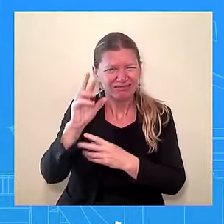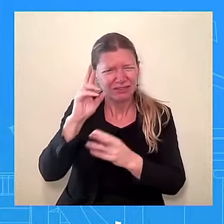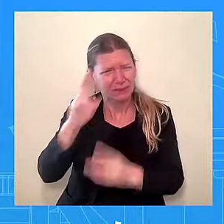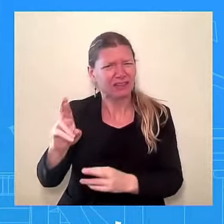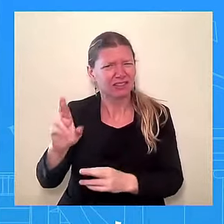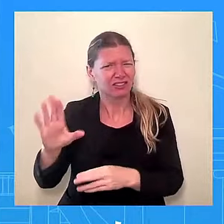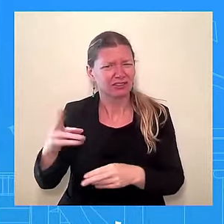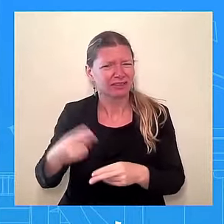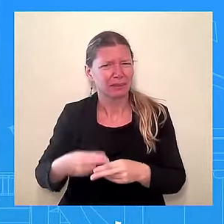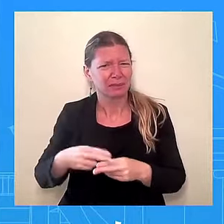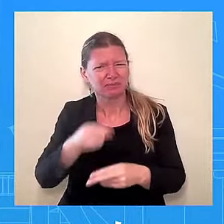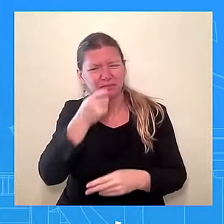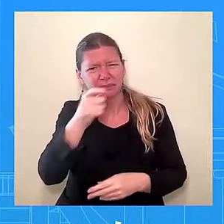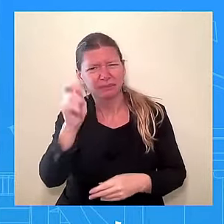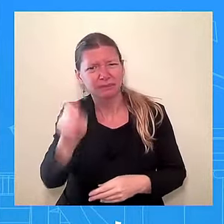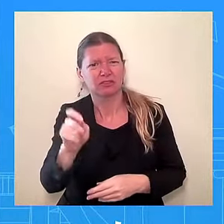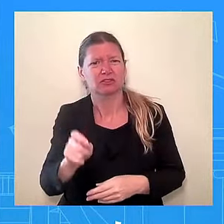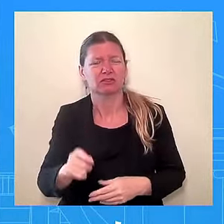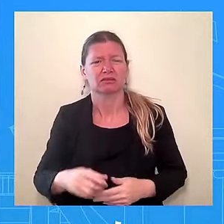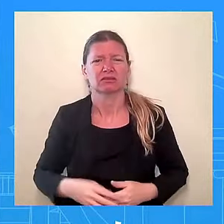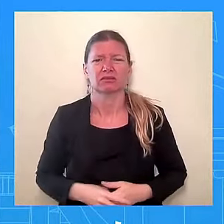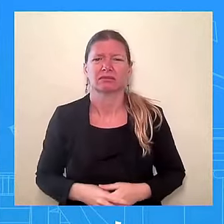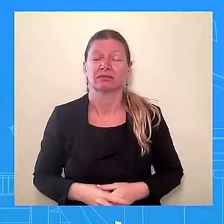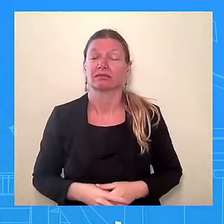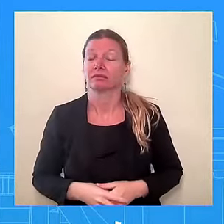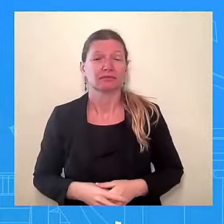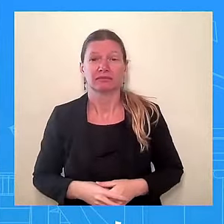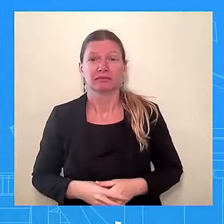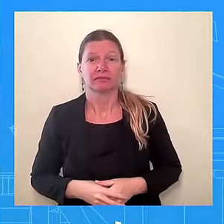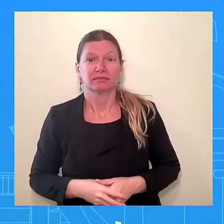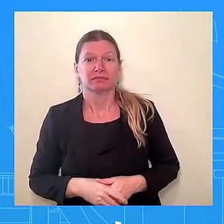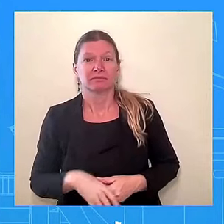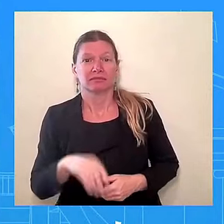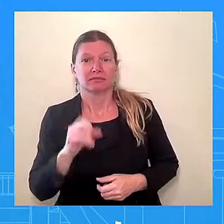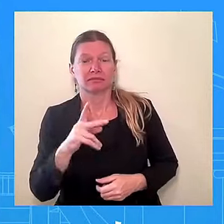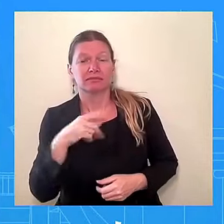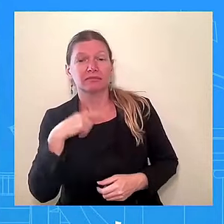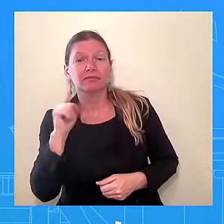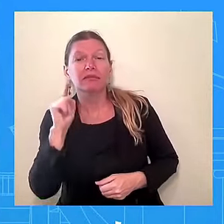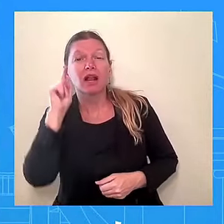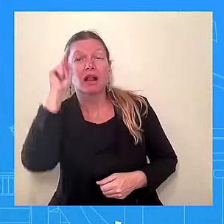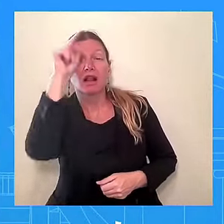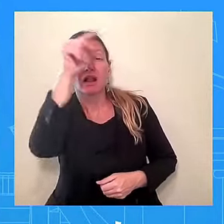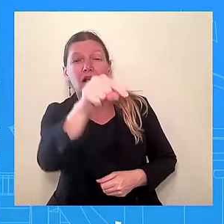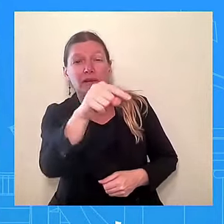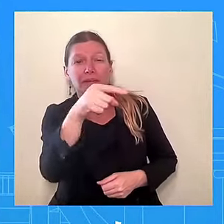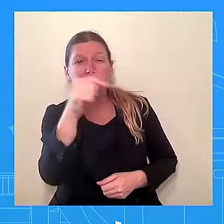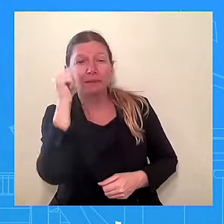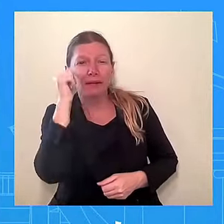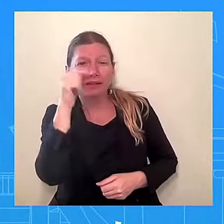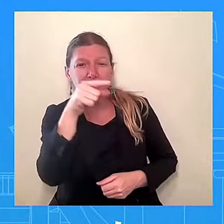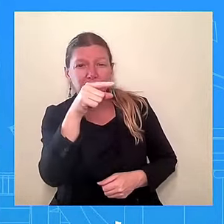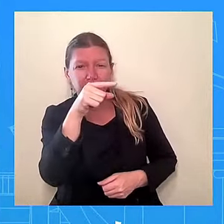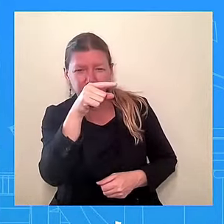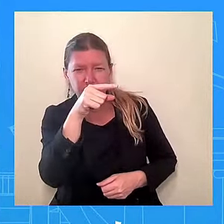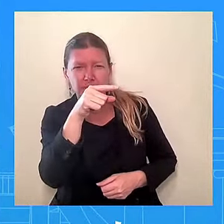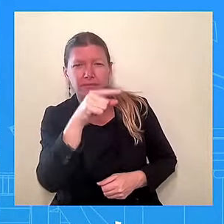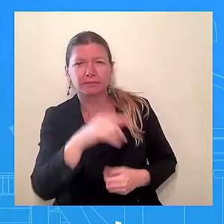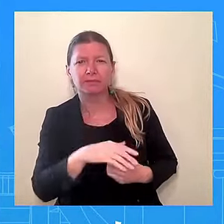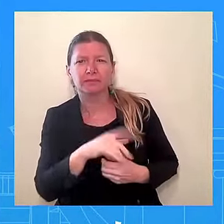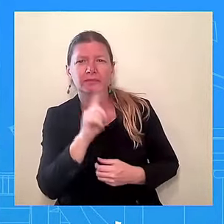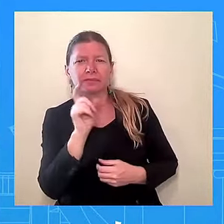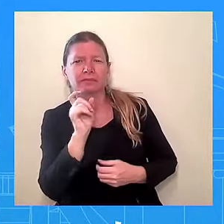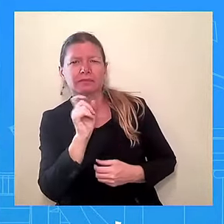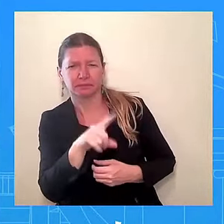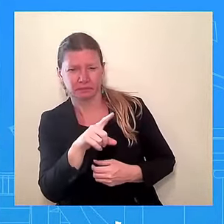Oh, my goodness. Go ahead, John, all the way in the back. Thanks, Marie. Can you talk about what efforts are being undertaken as